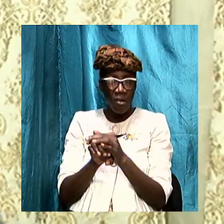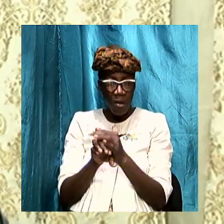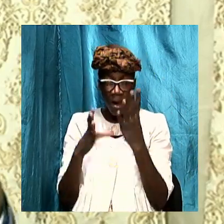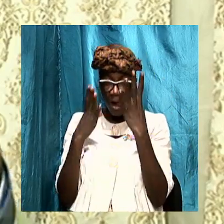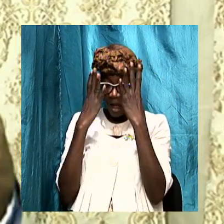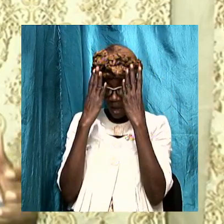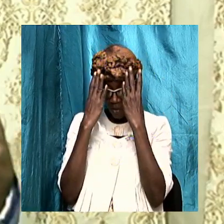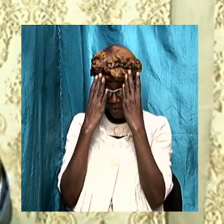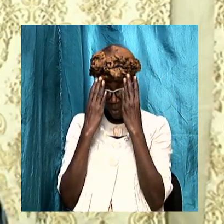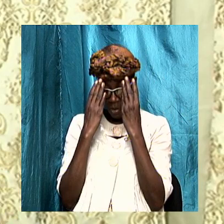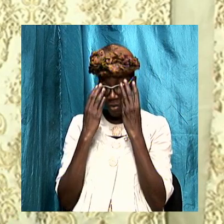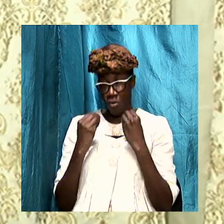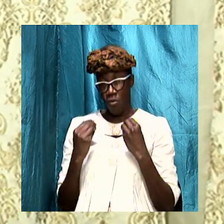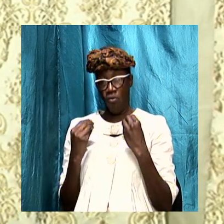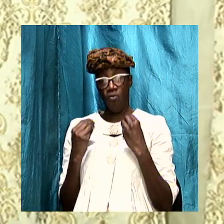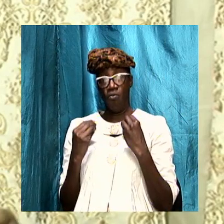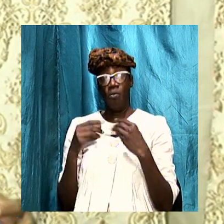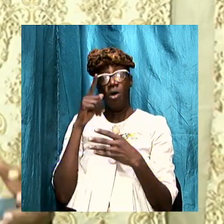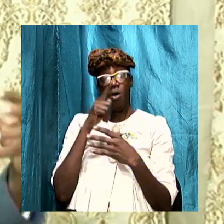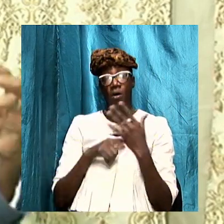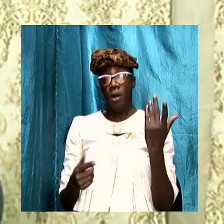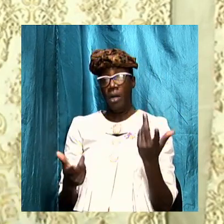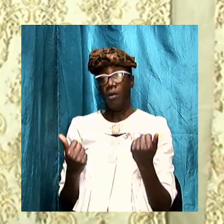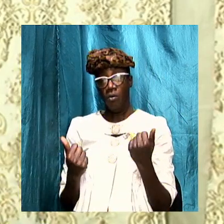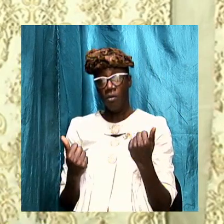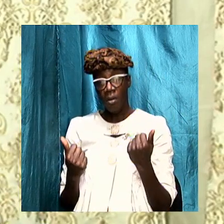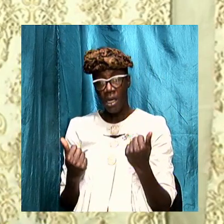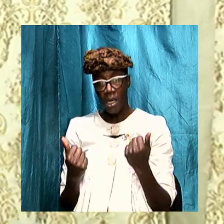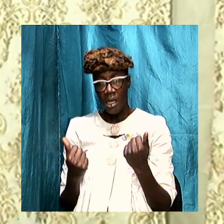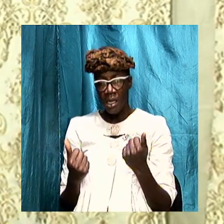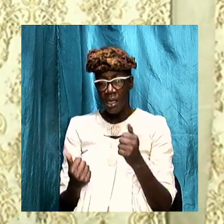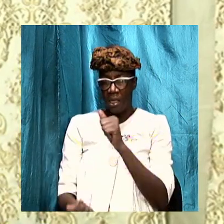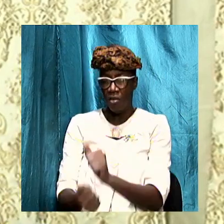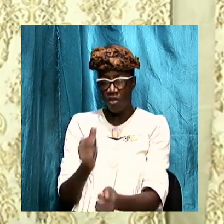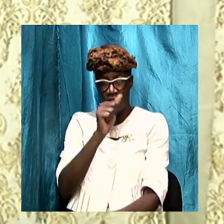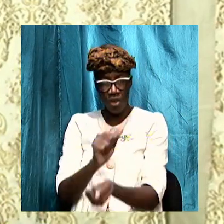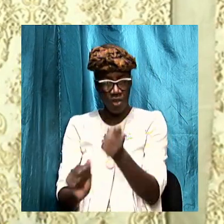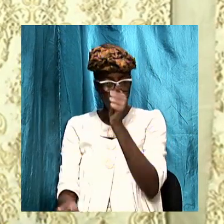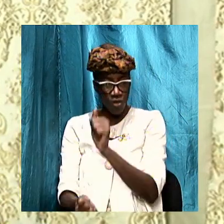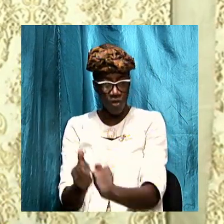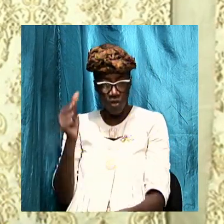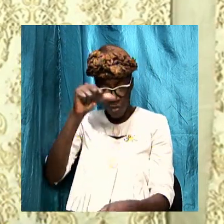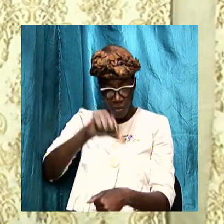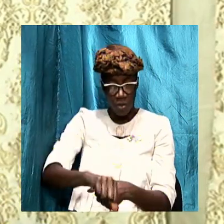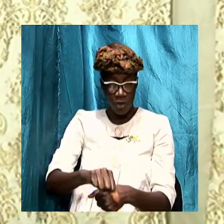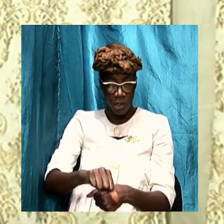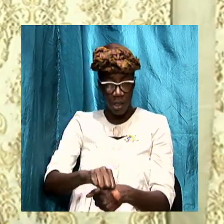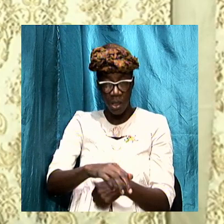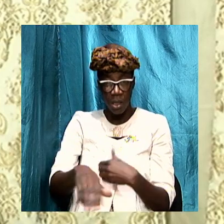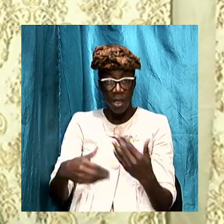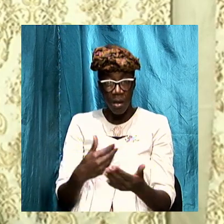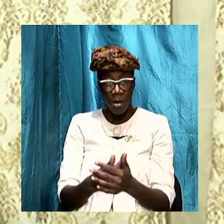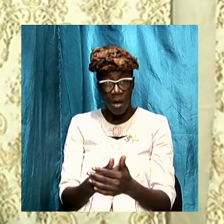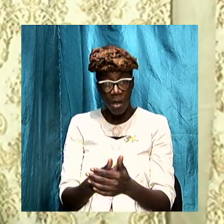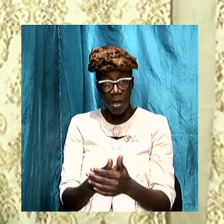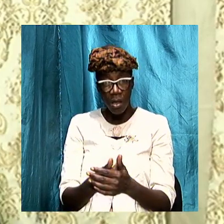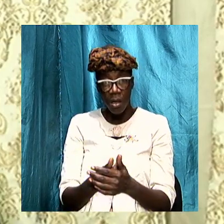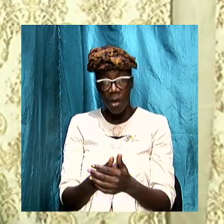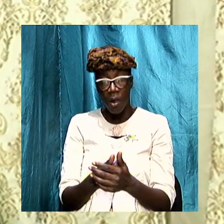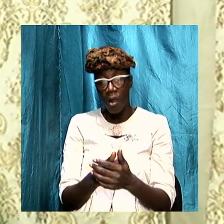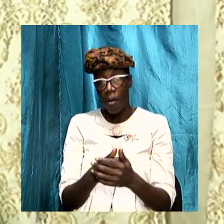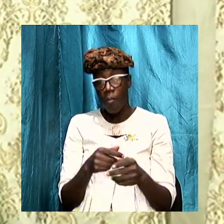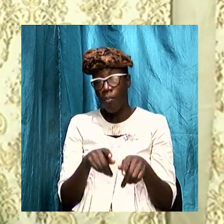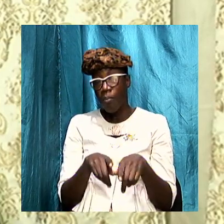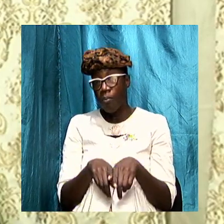that what is coming is catastrophe and all and as a